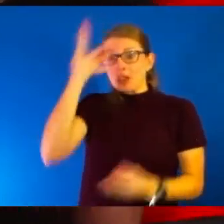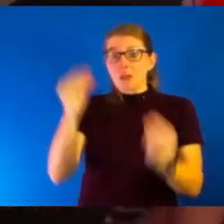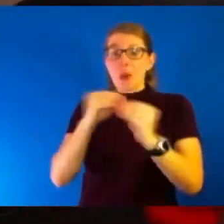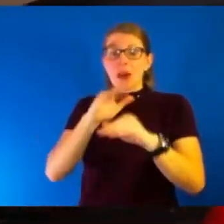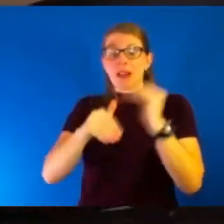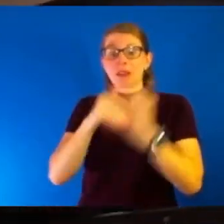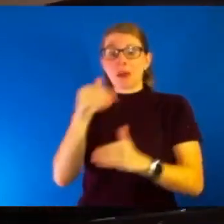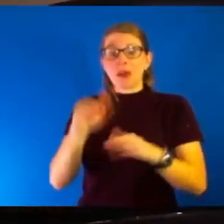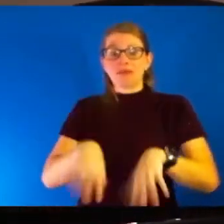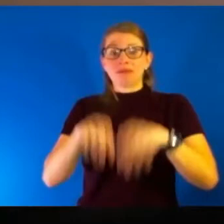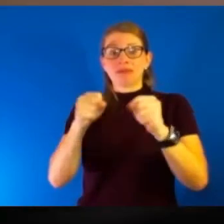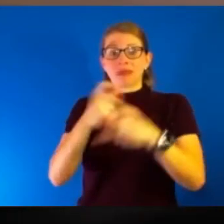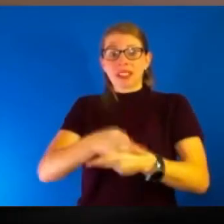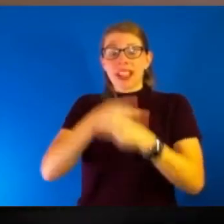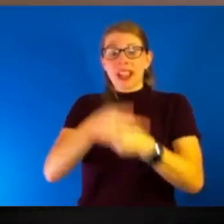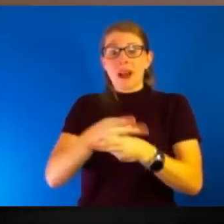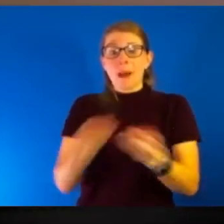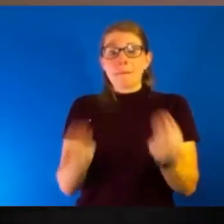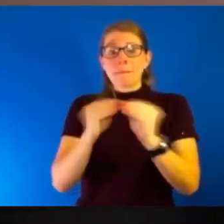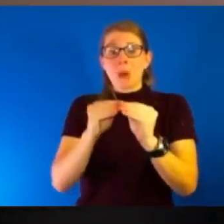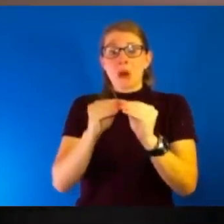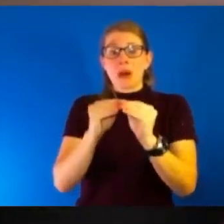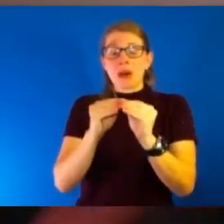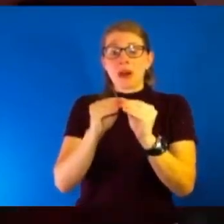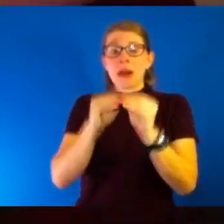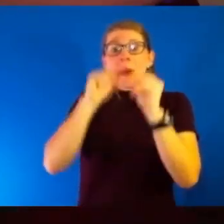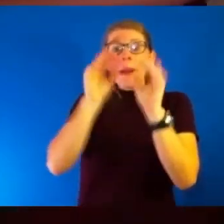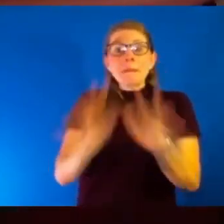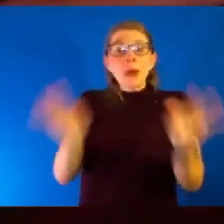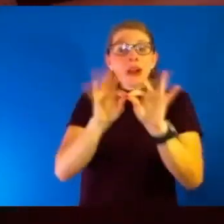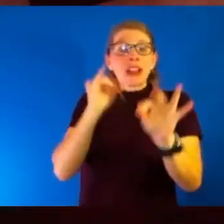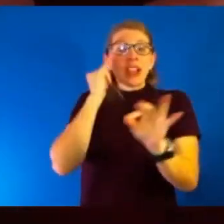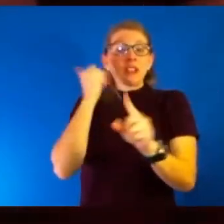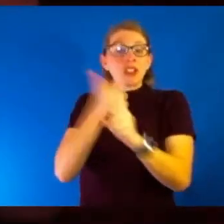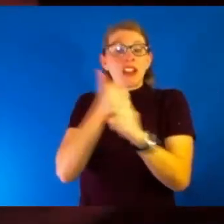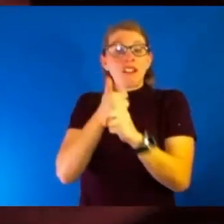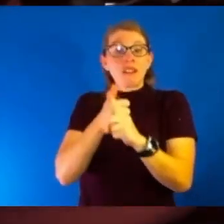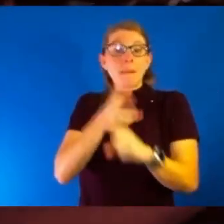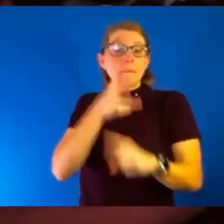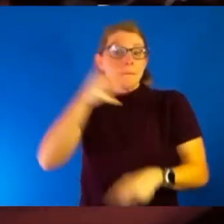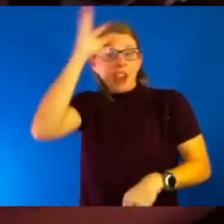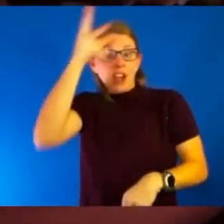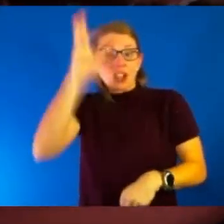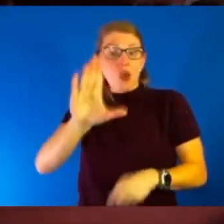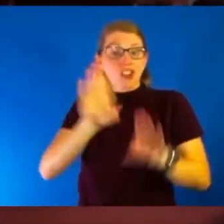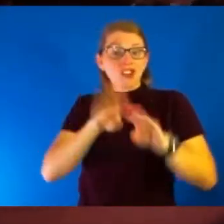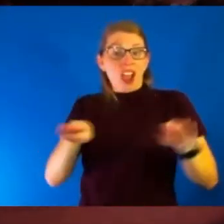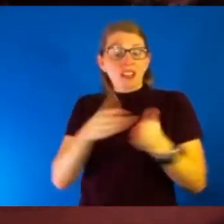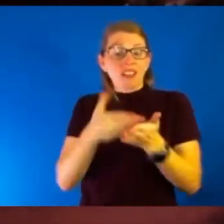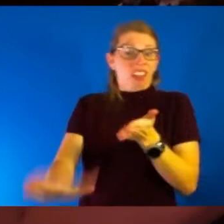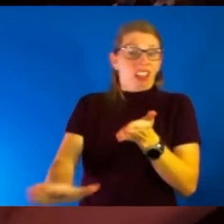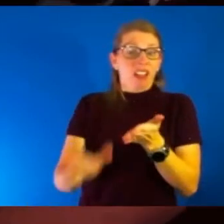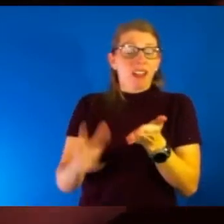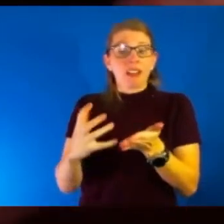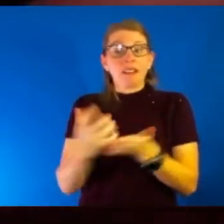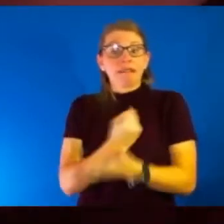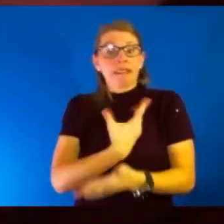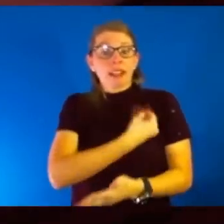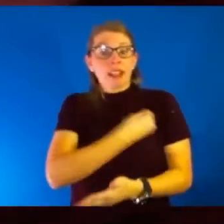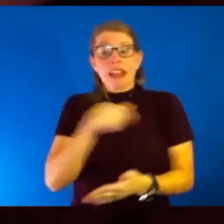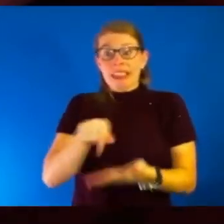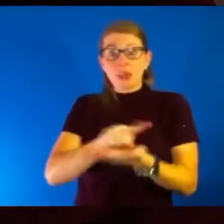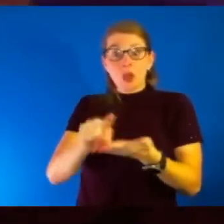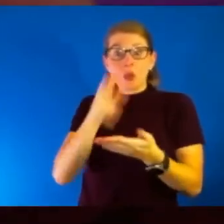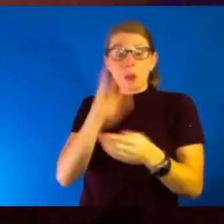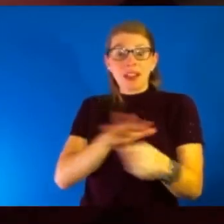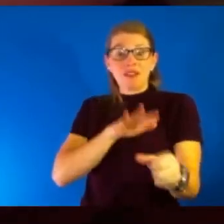importantly, if you're a parent out there and your child is not yet vaccinated, if you get them vaccinated this week, they'll be fully vaccinated by